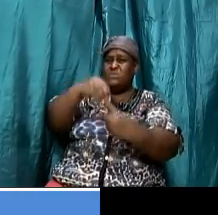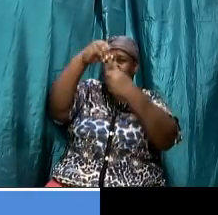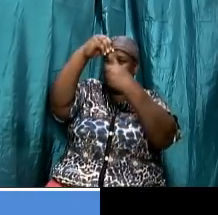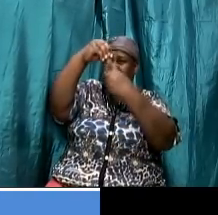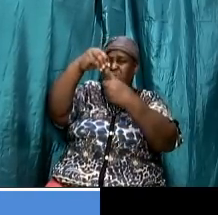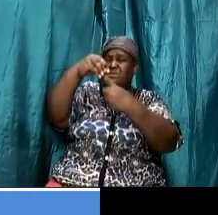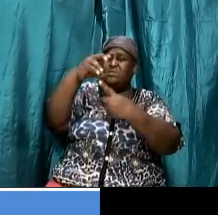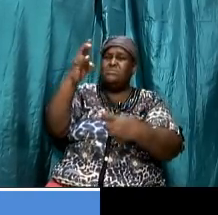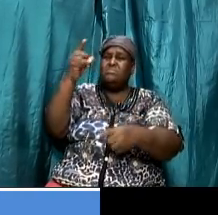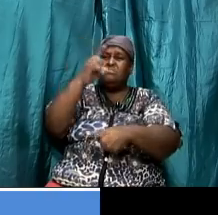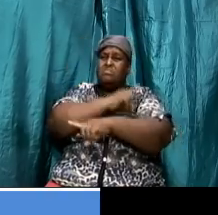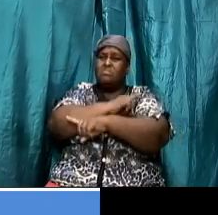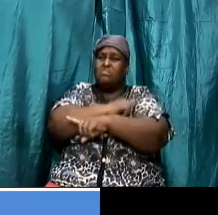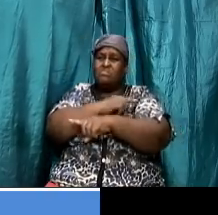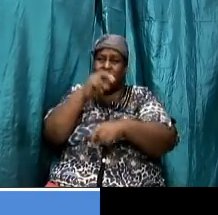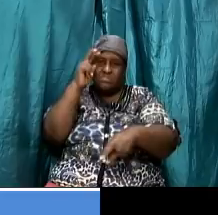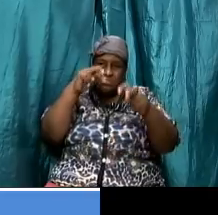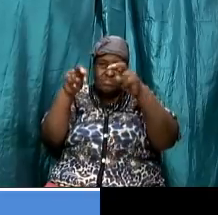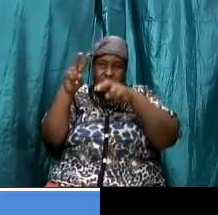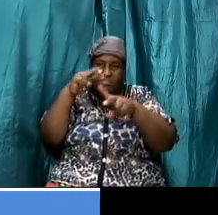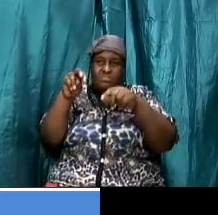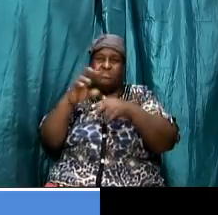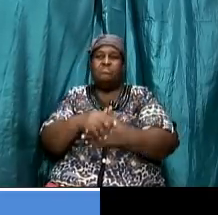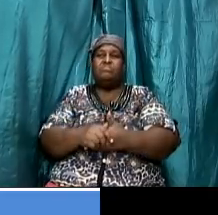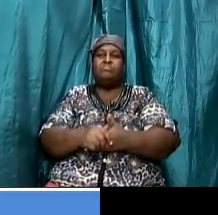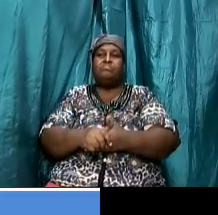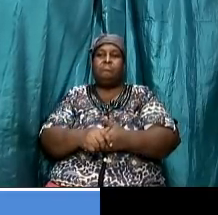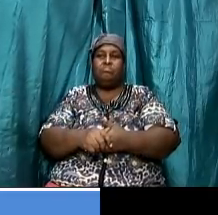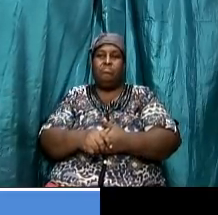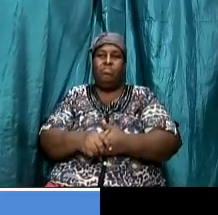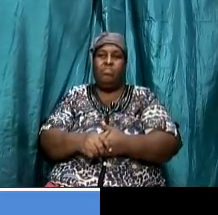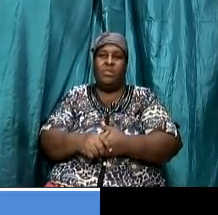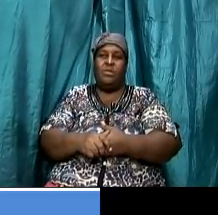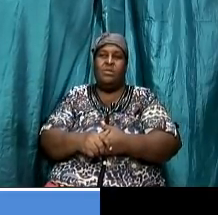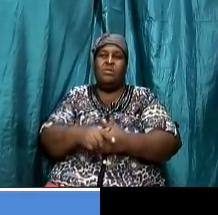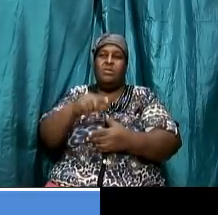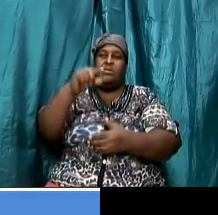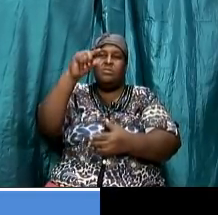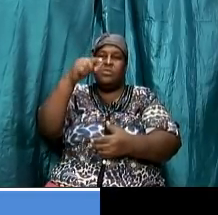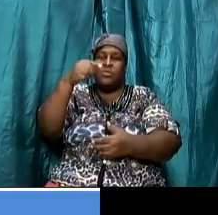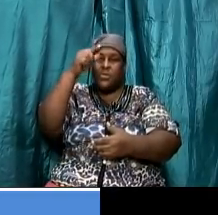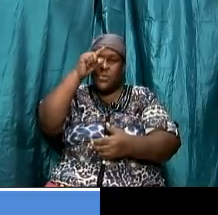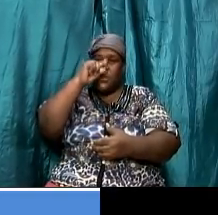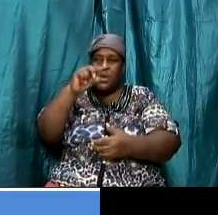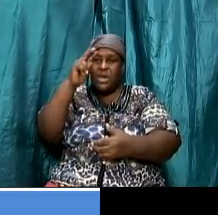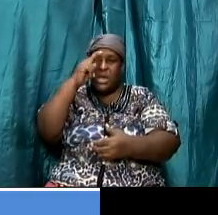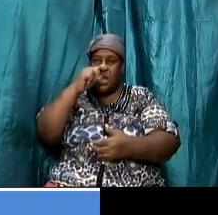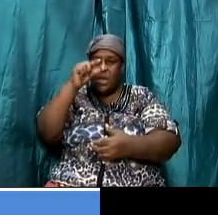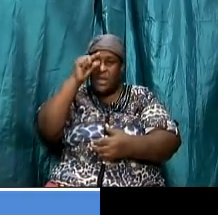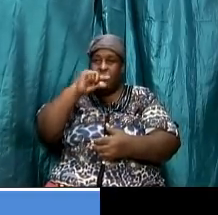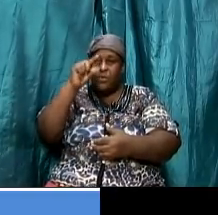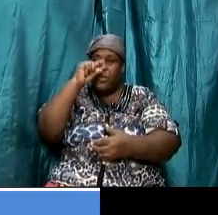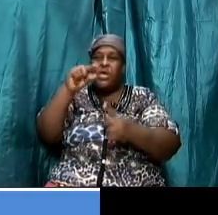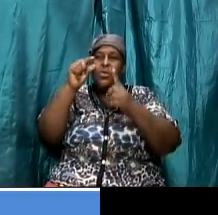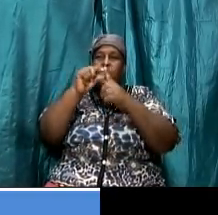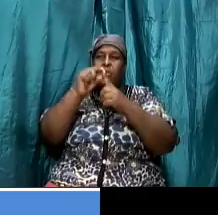first of all the greek word used for sabbat days